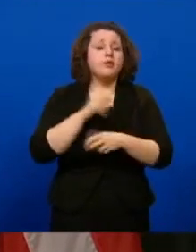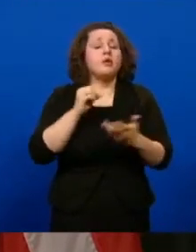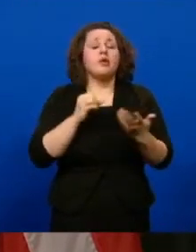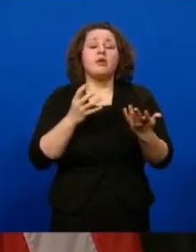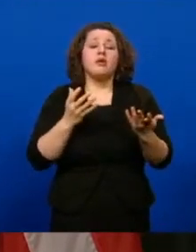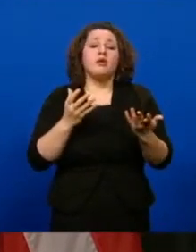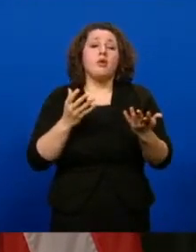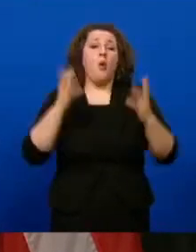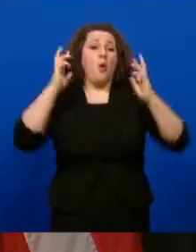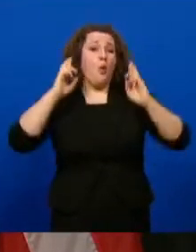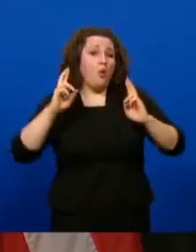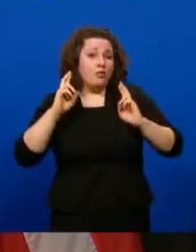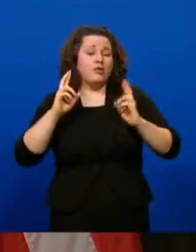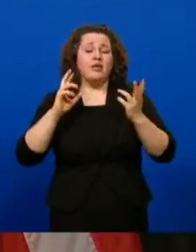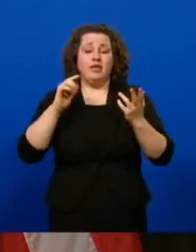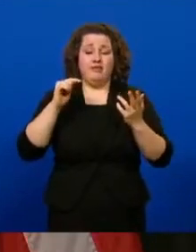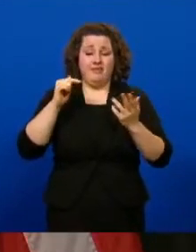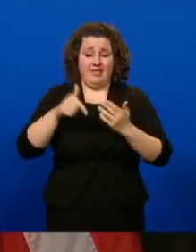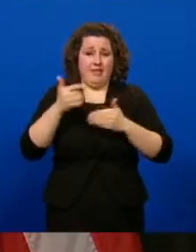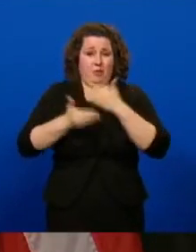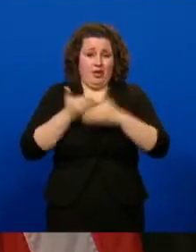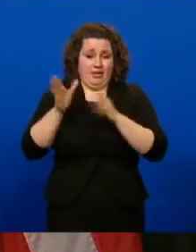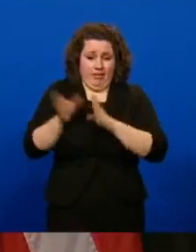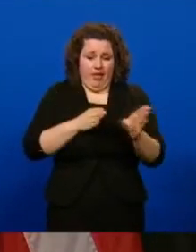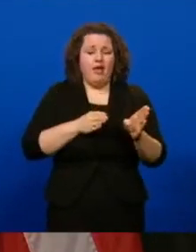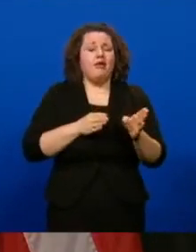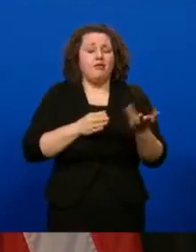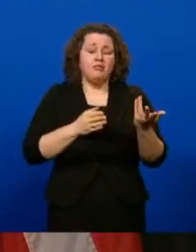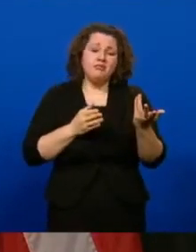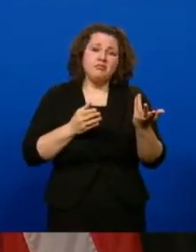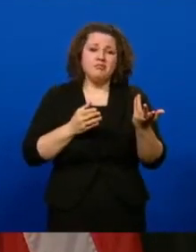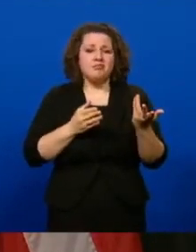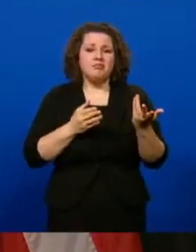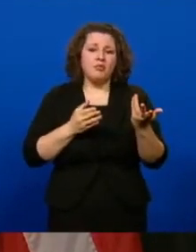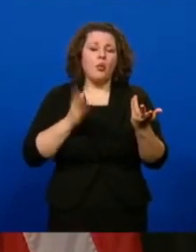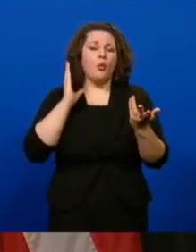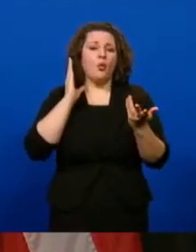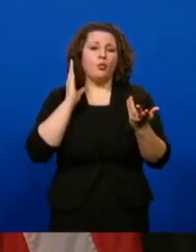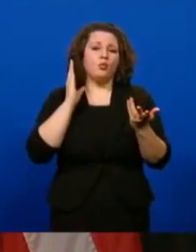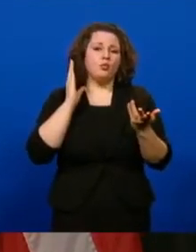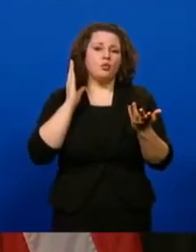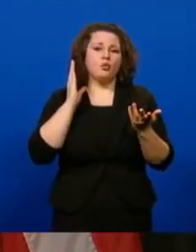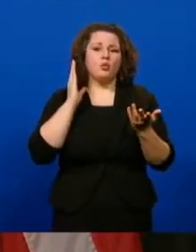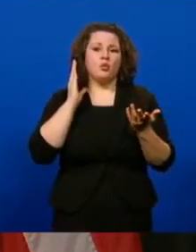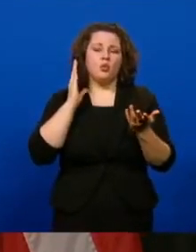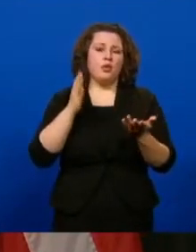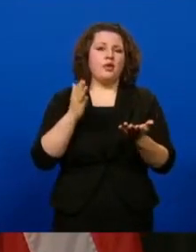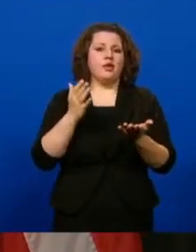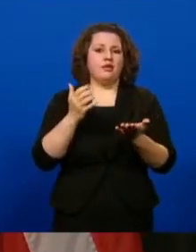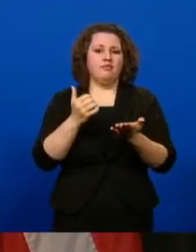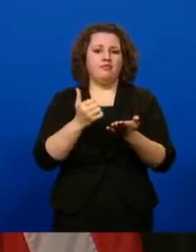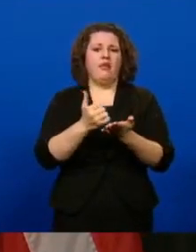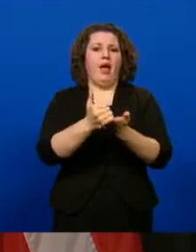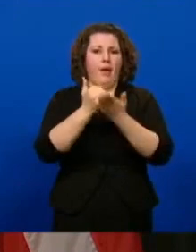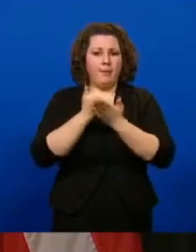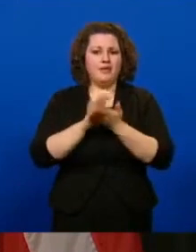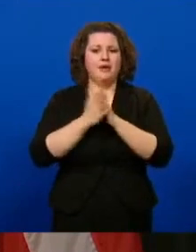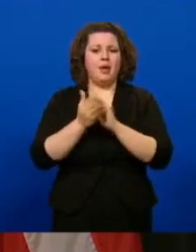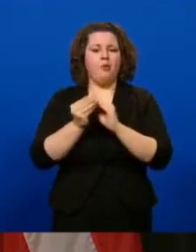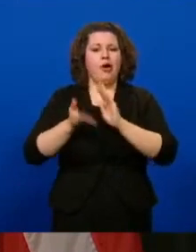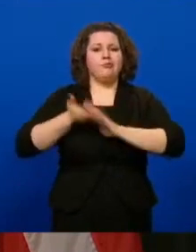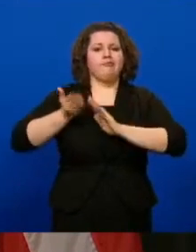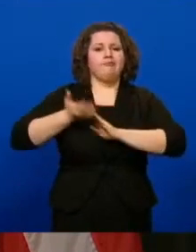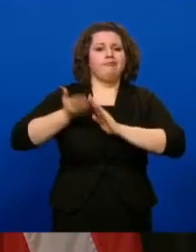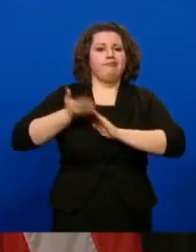with the process that we're laying out, there will be a little bit more, it'll help us really operationalize and help